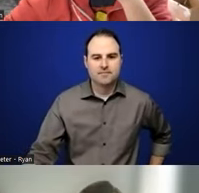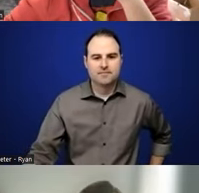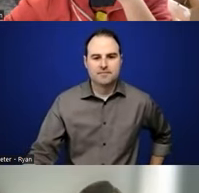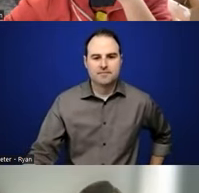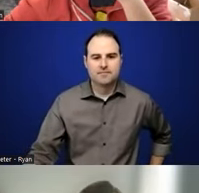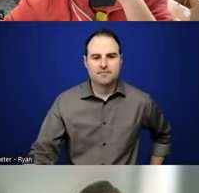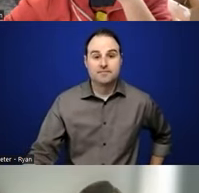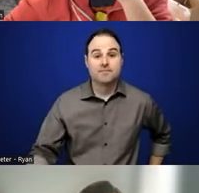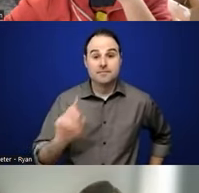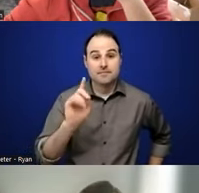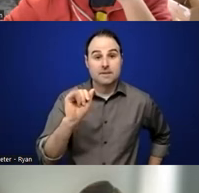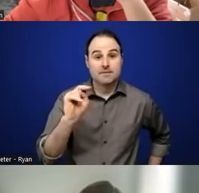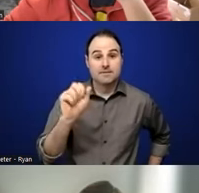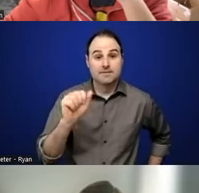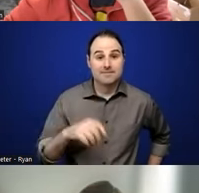Diana.